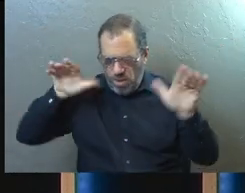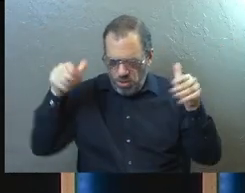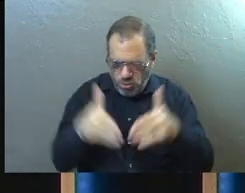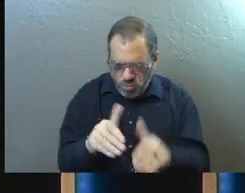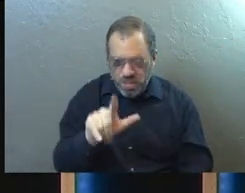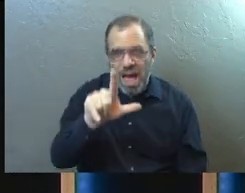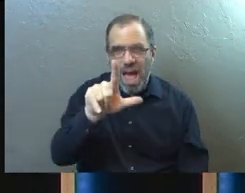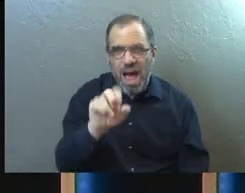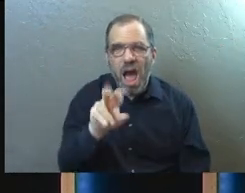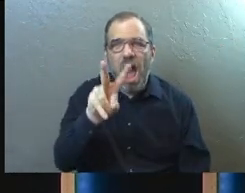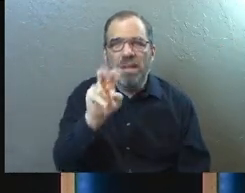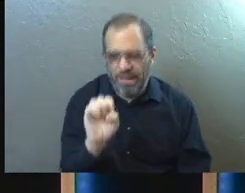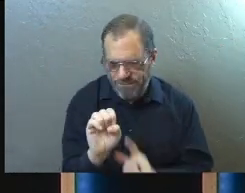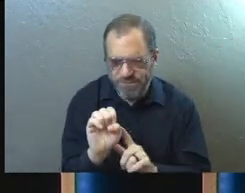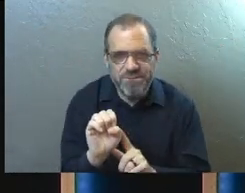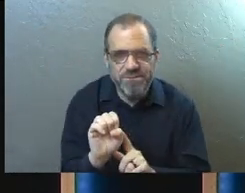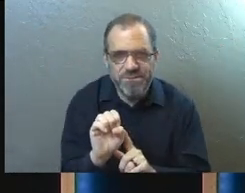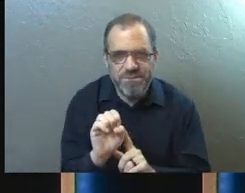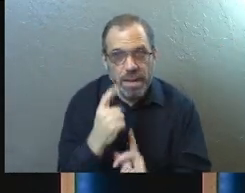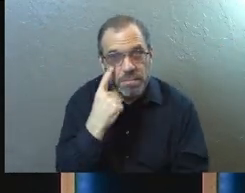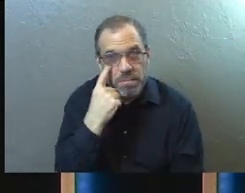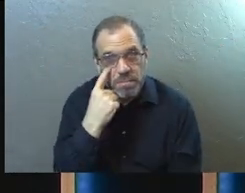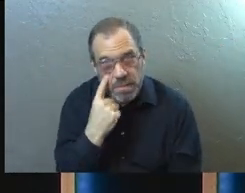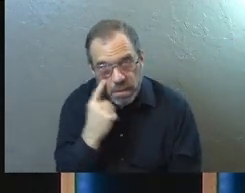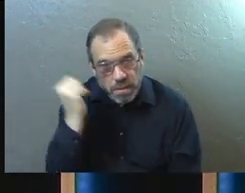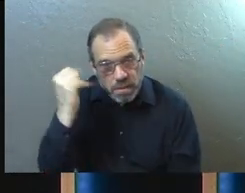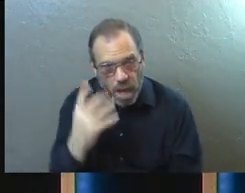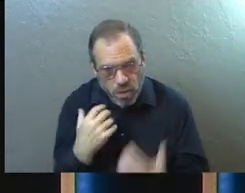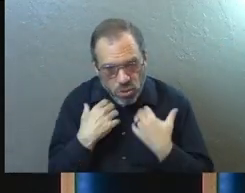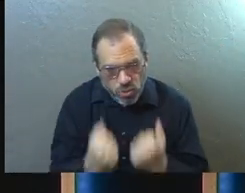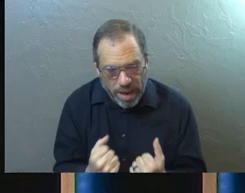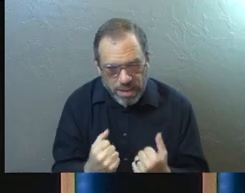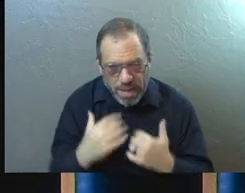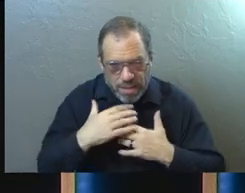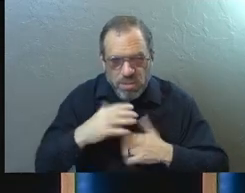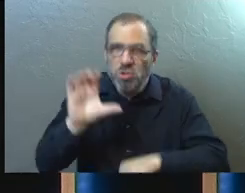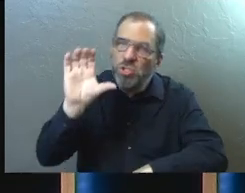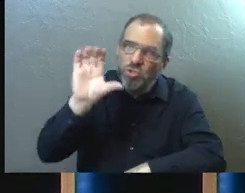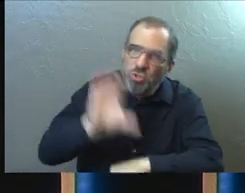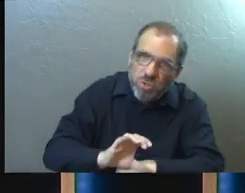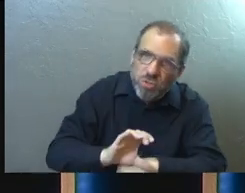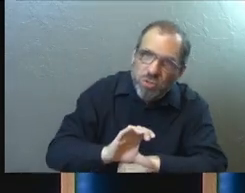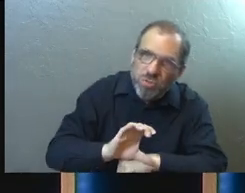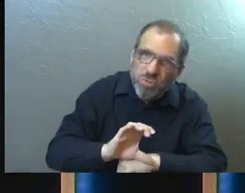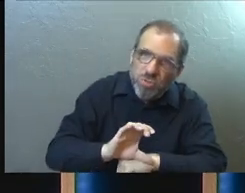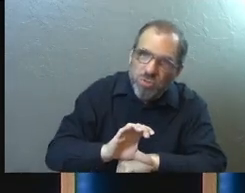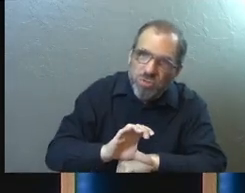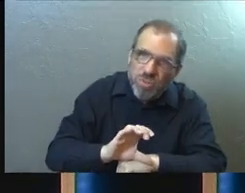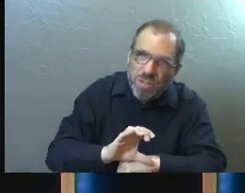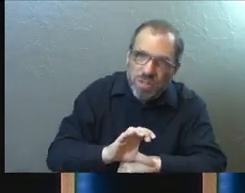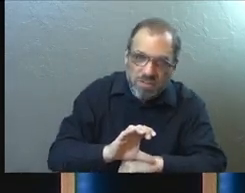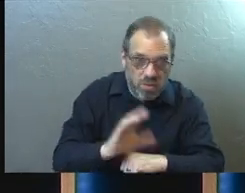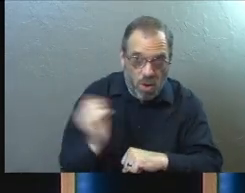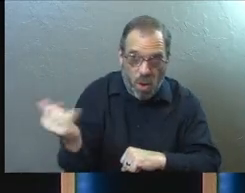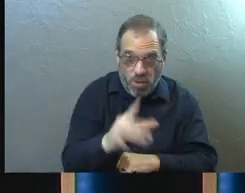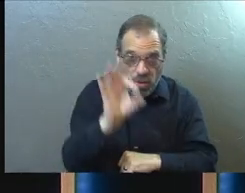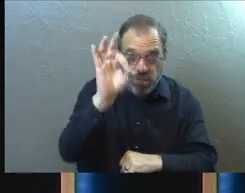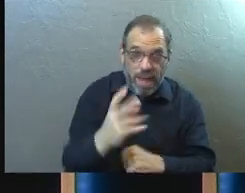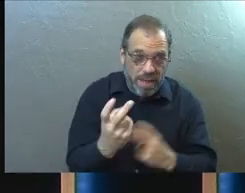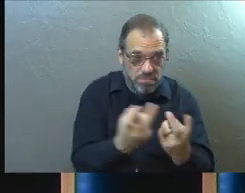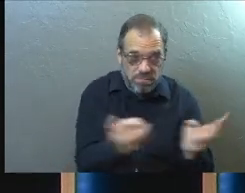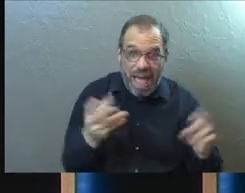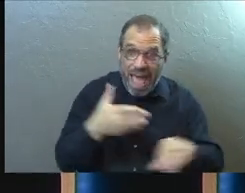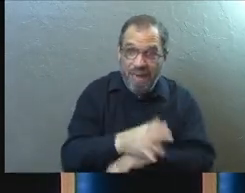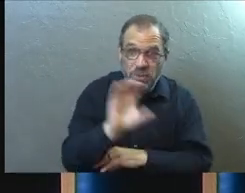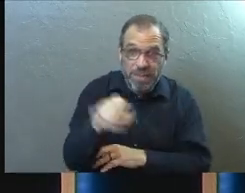love. And we're going to watch how God strengthens the body of Christ. And we sat together with all those pastors